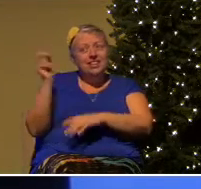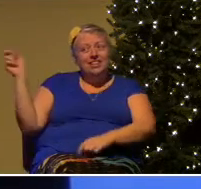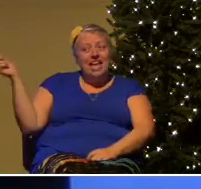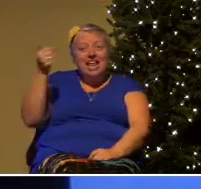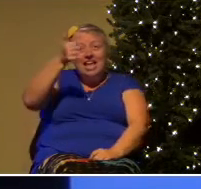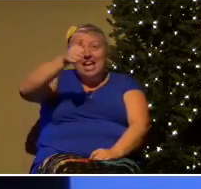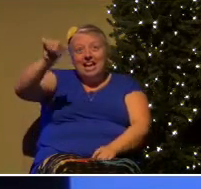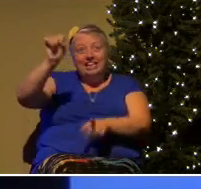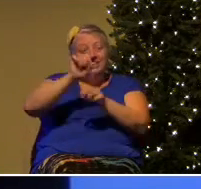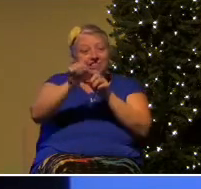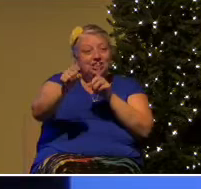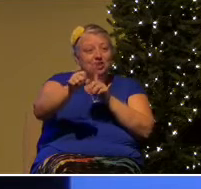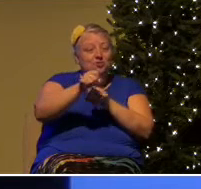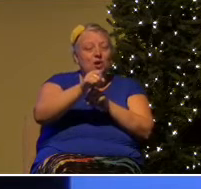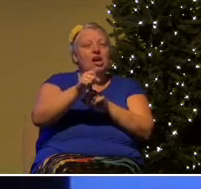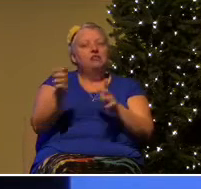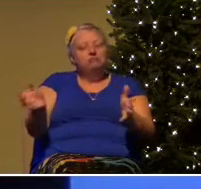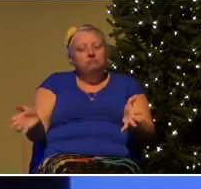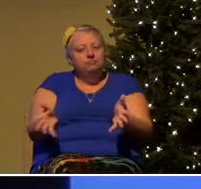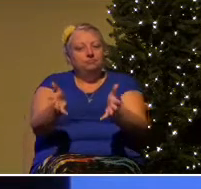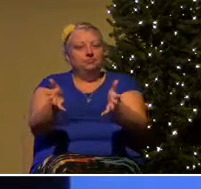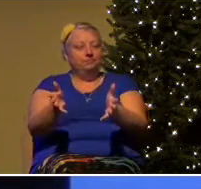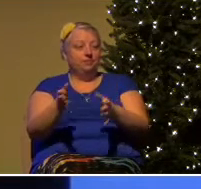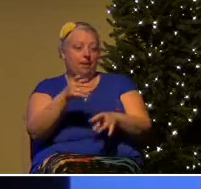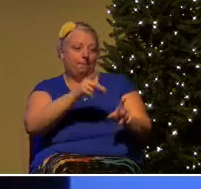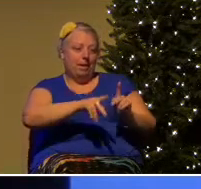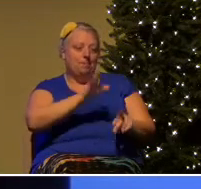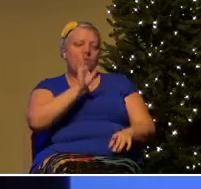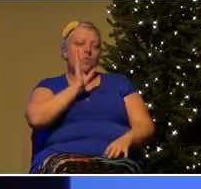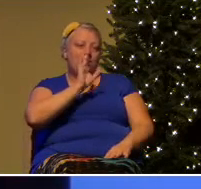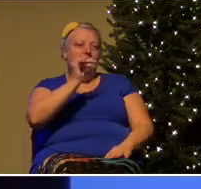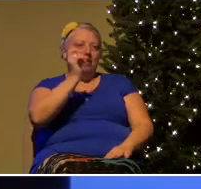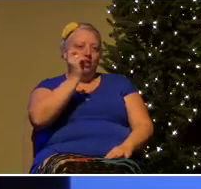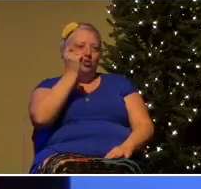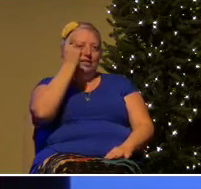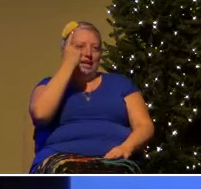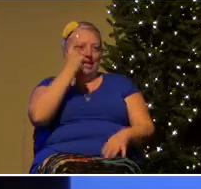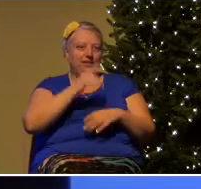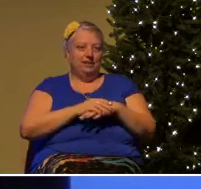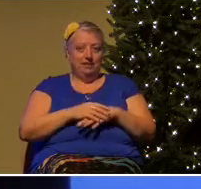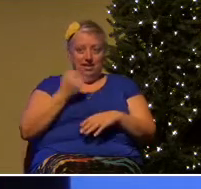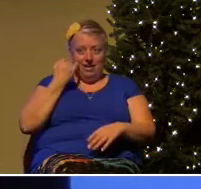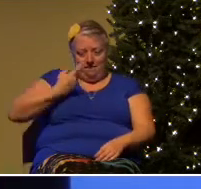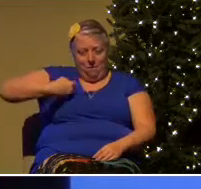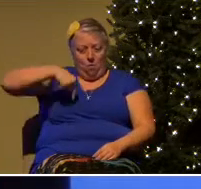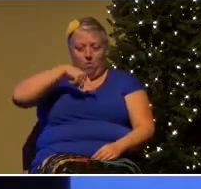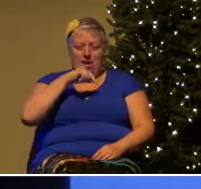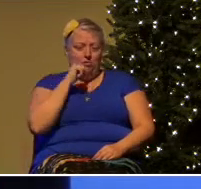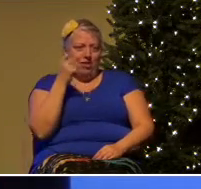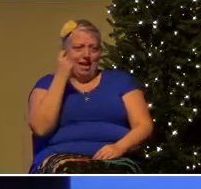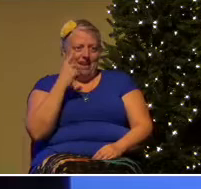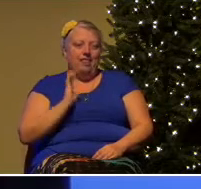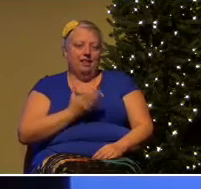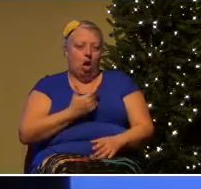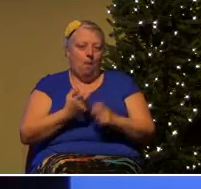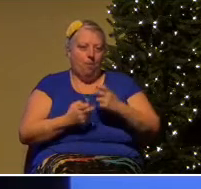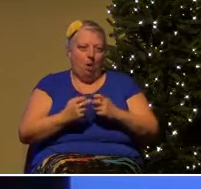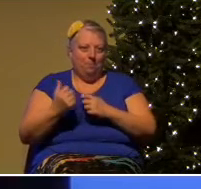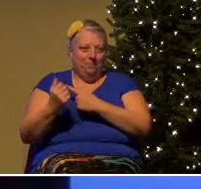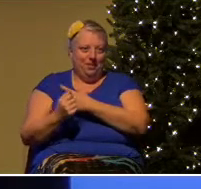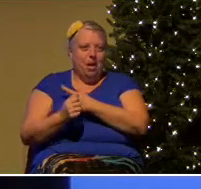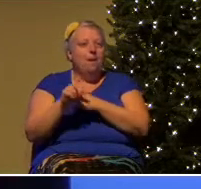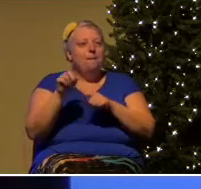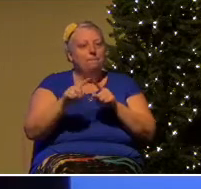about anybody and they will get it. If we don't get it that's our problem but they'll get it. Because